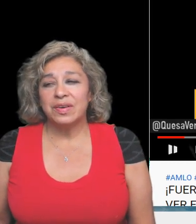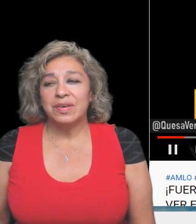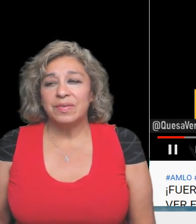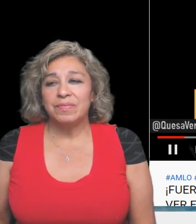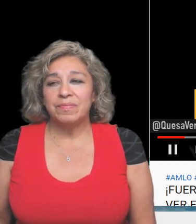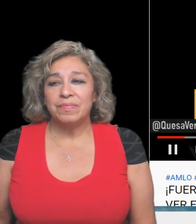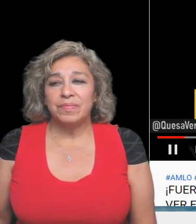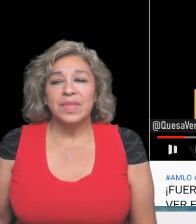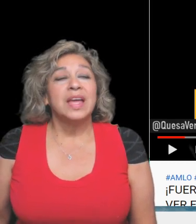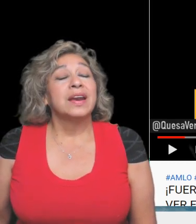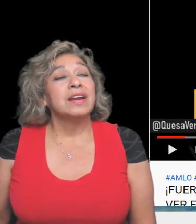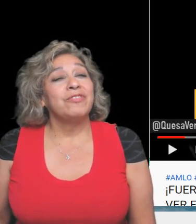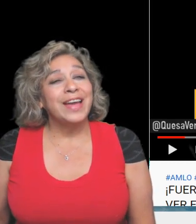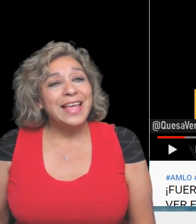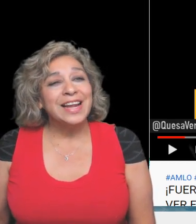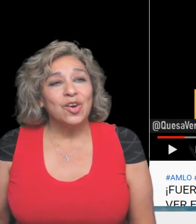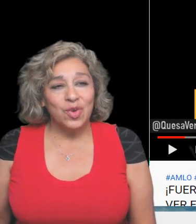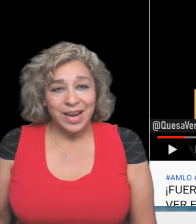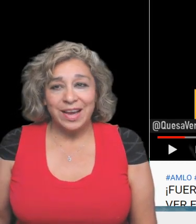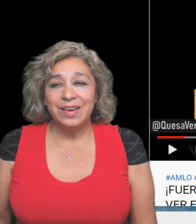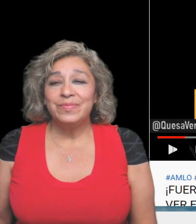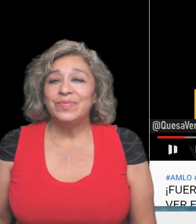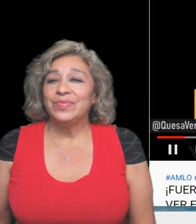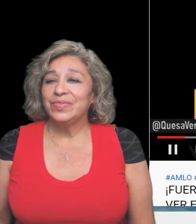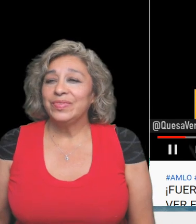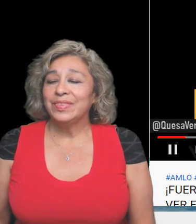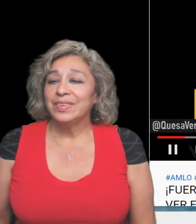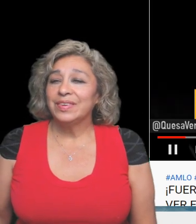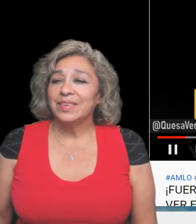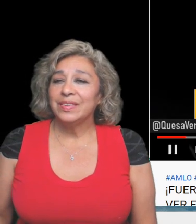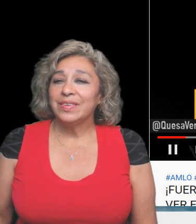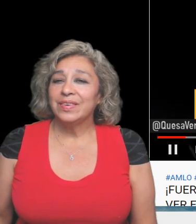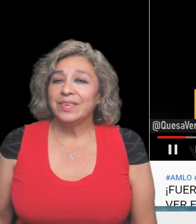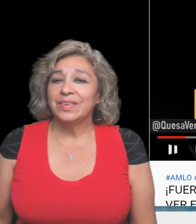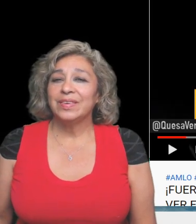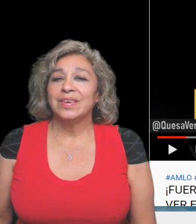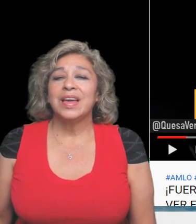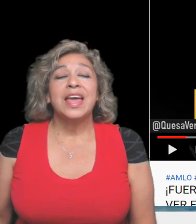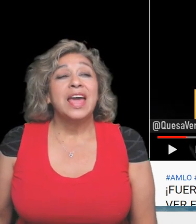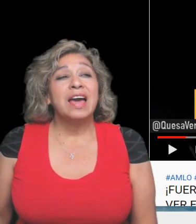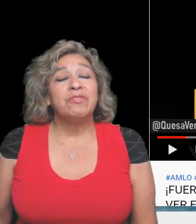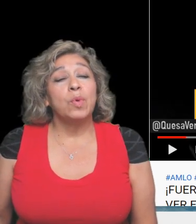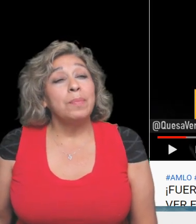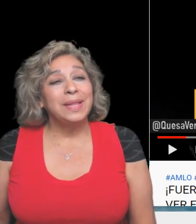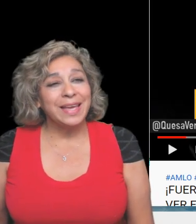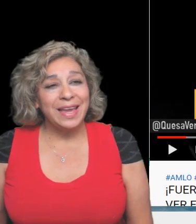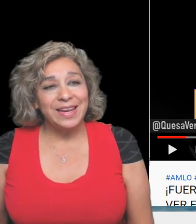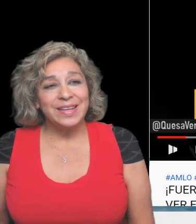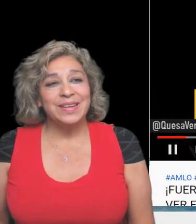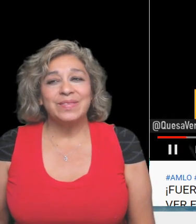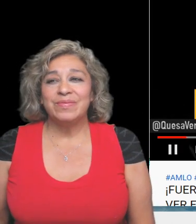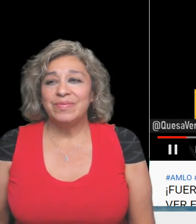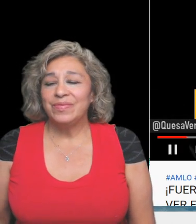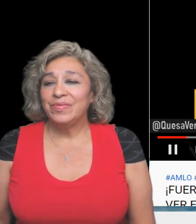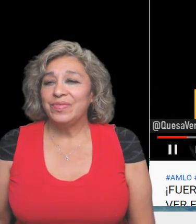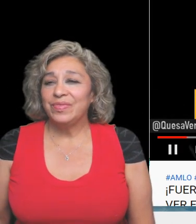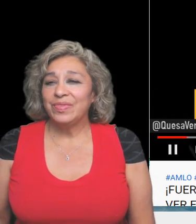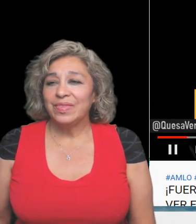Rafael Correa have replicated